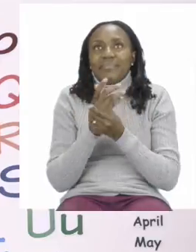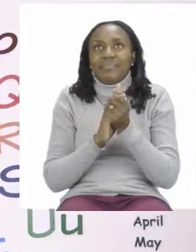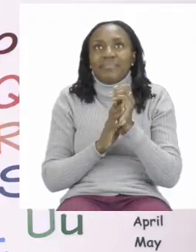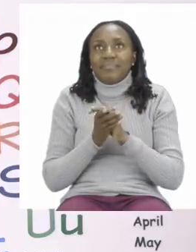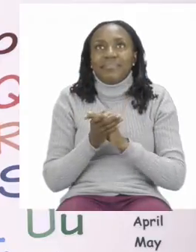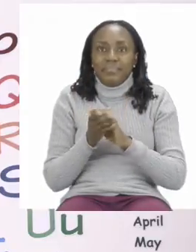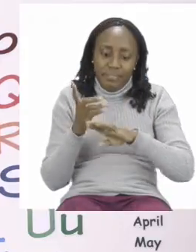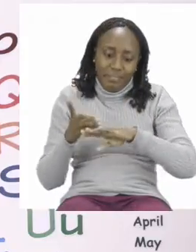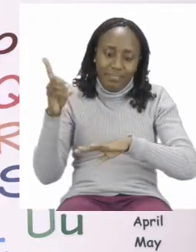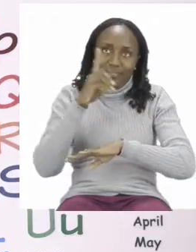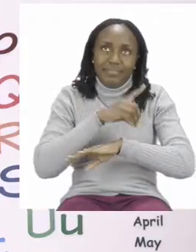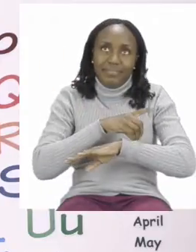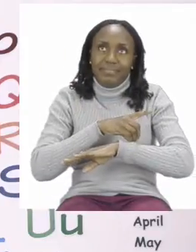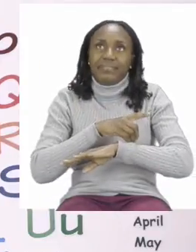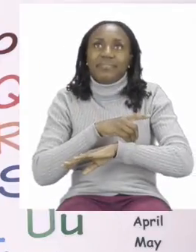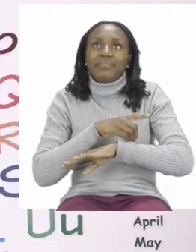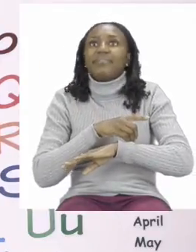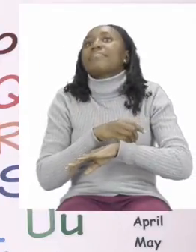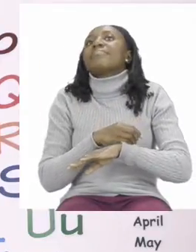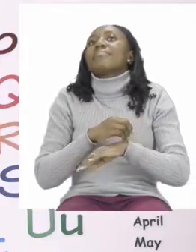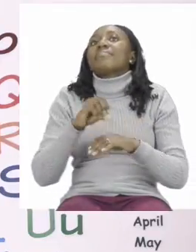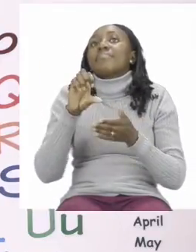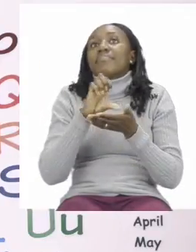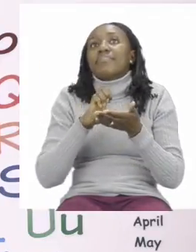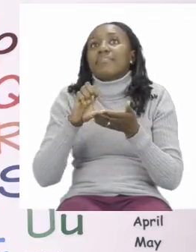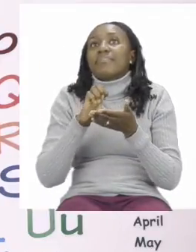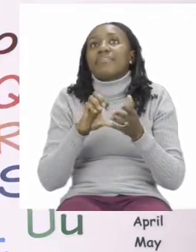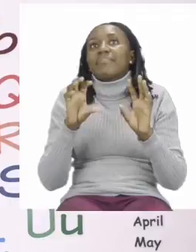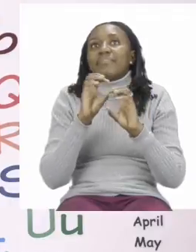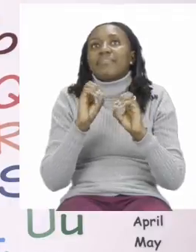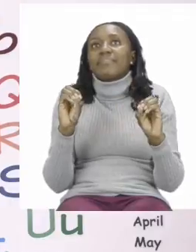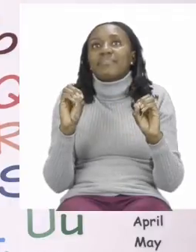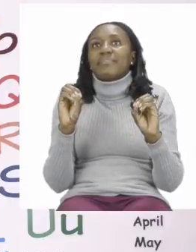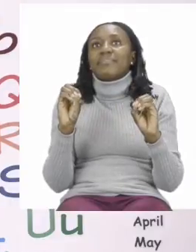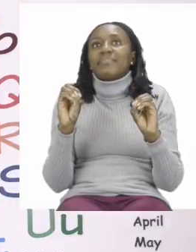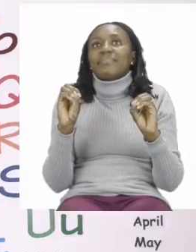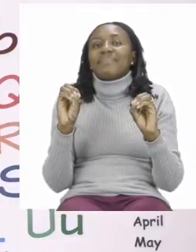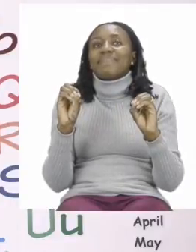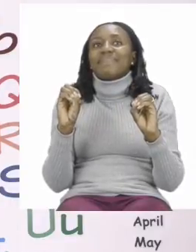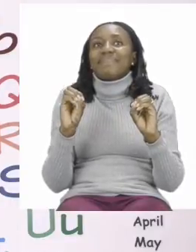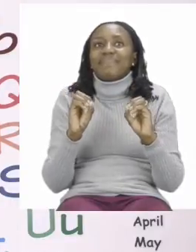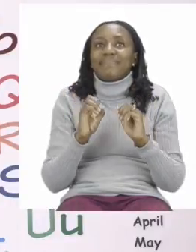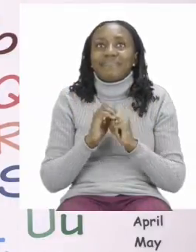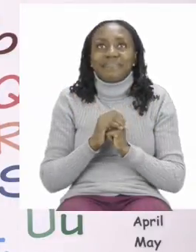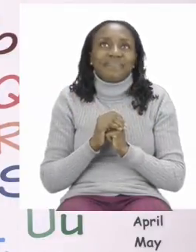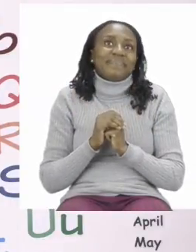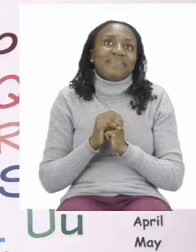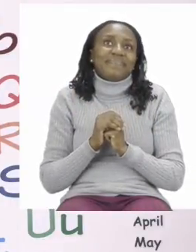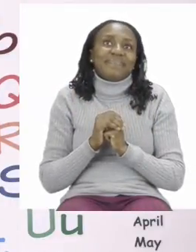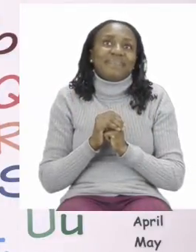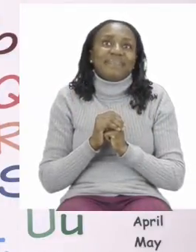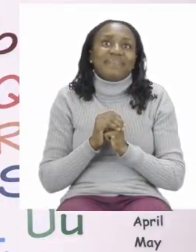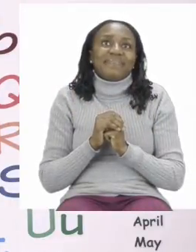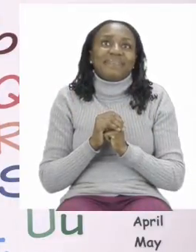Sanitize every day so the germs can stay away.